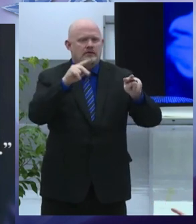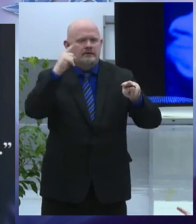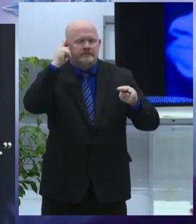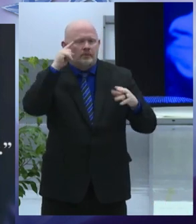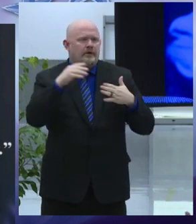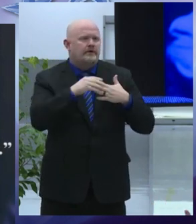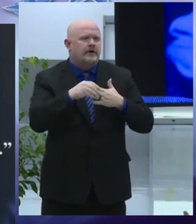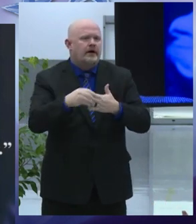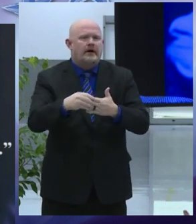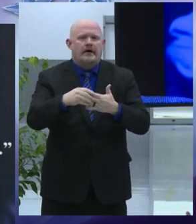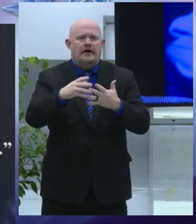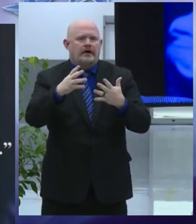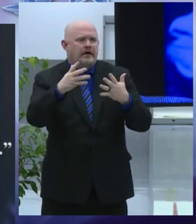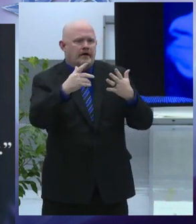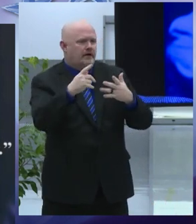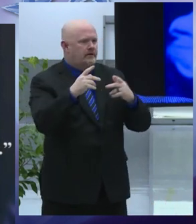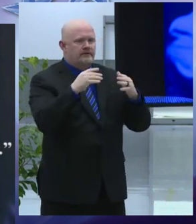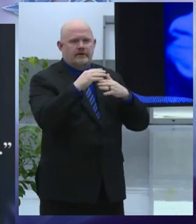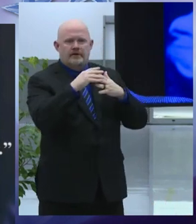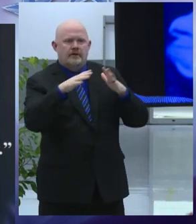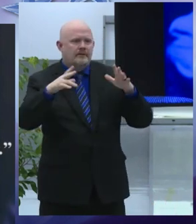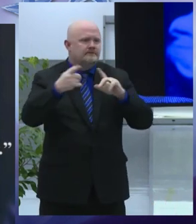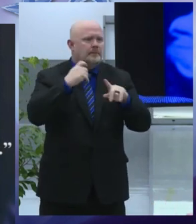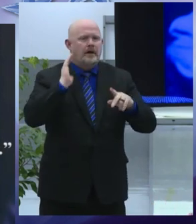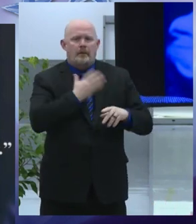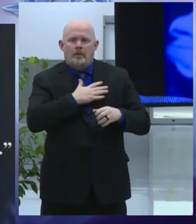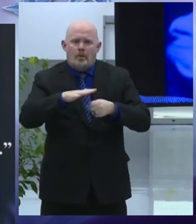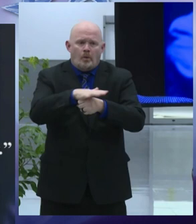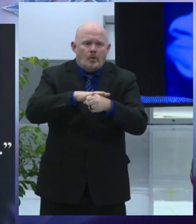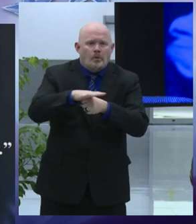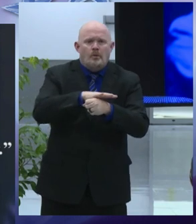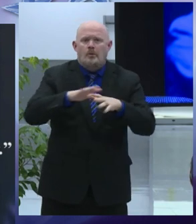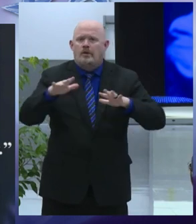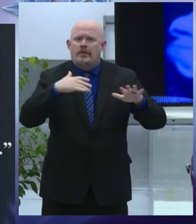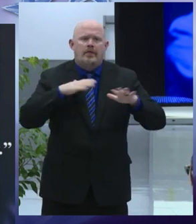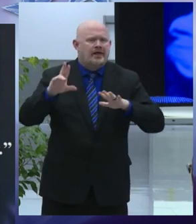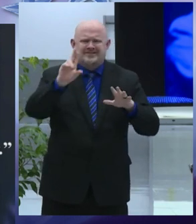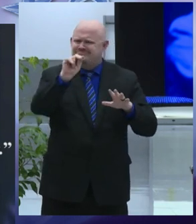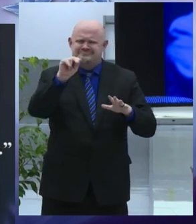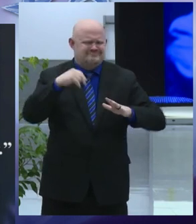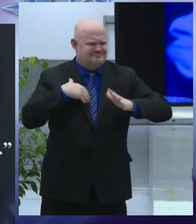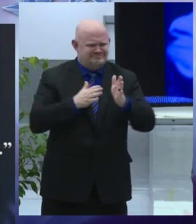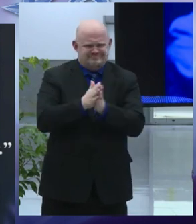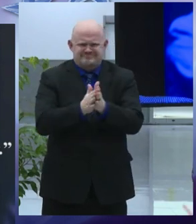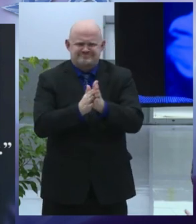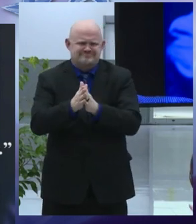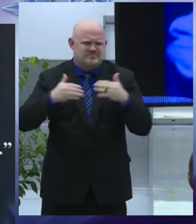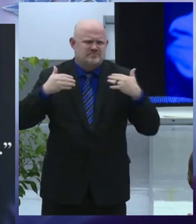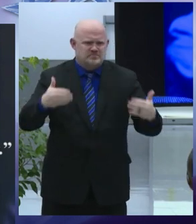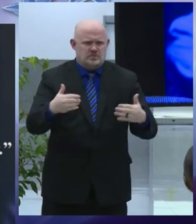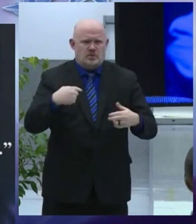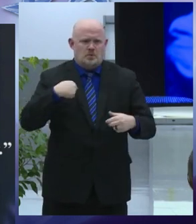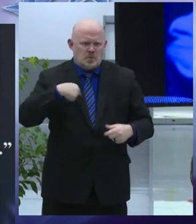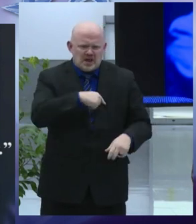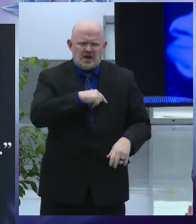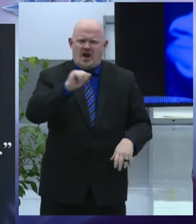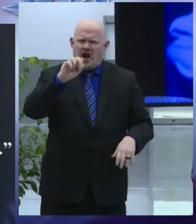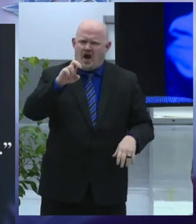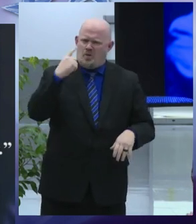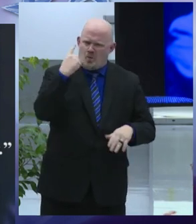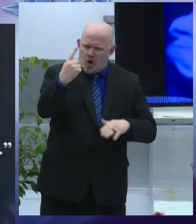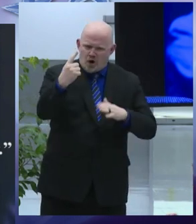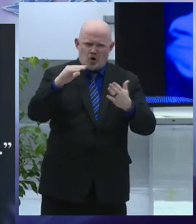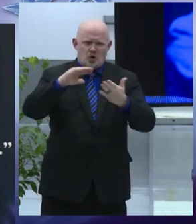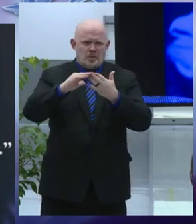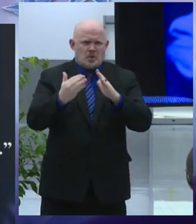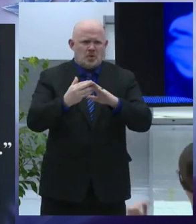no better than the other those are the words of 17 year old Yasmeen Kanan three weeks ago am I